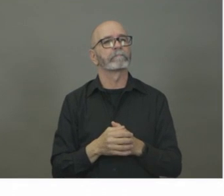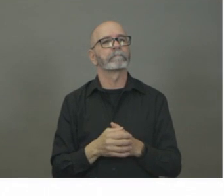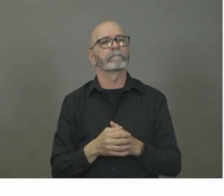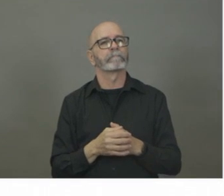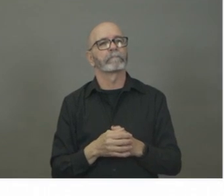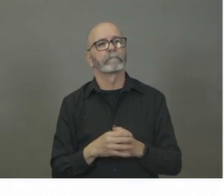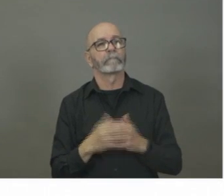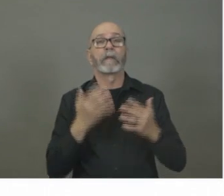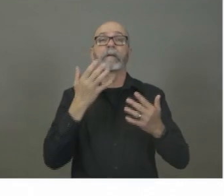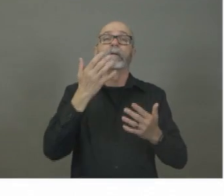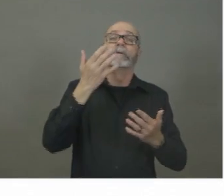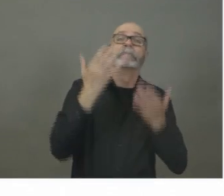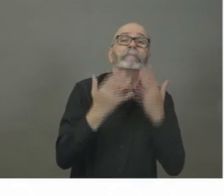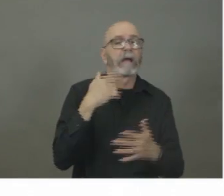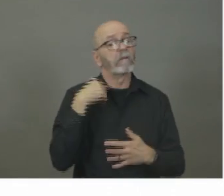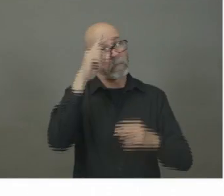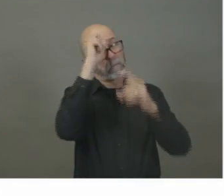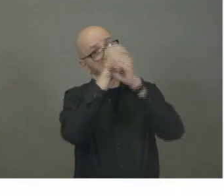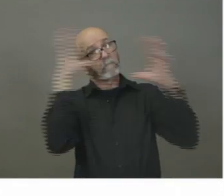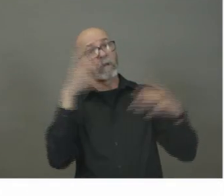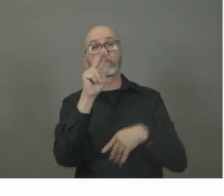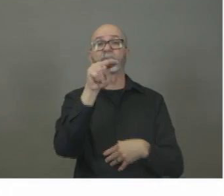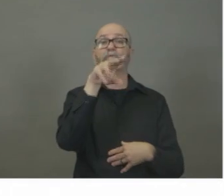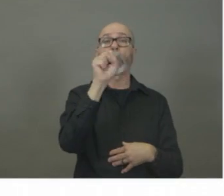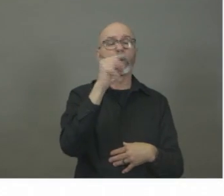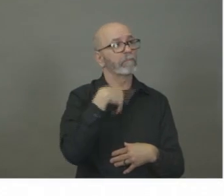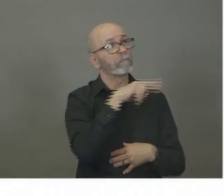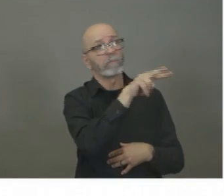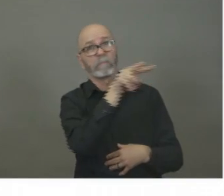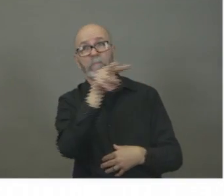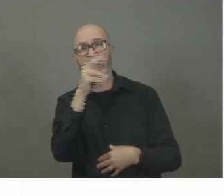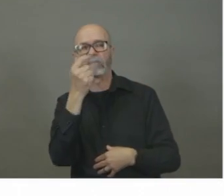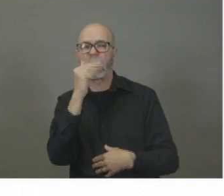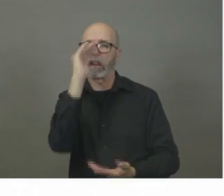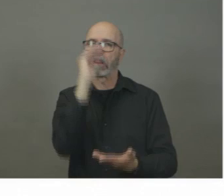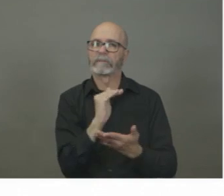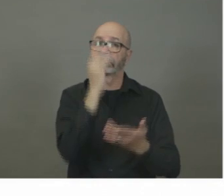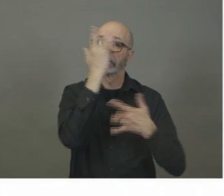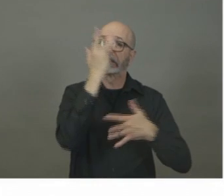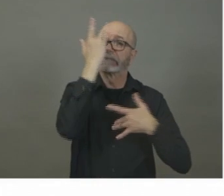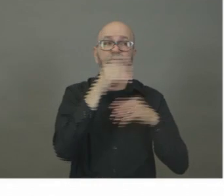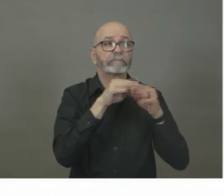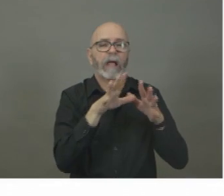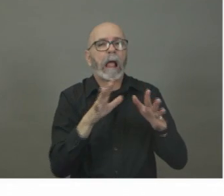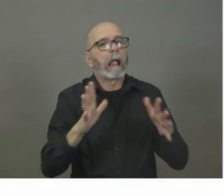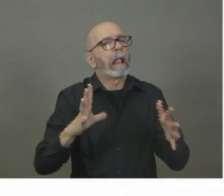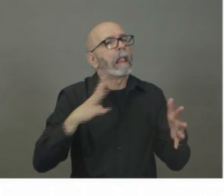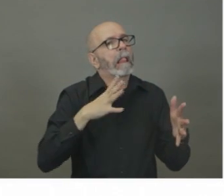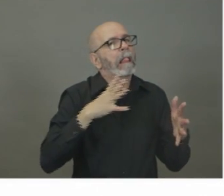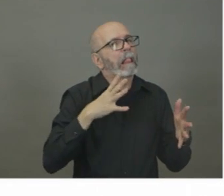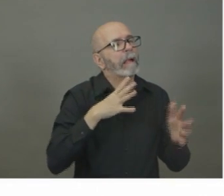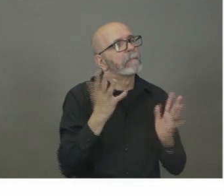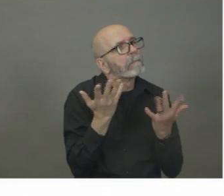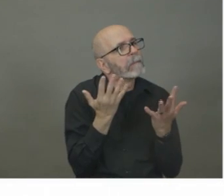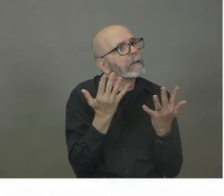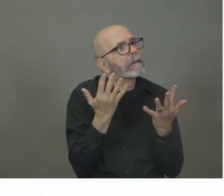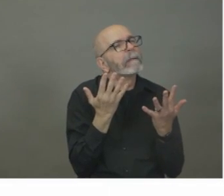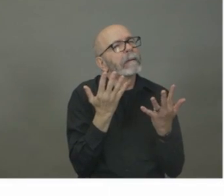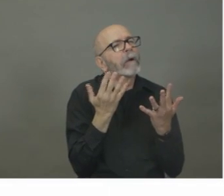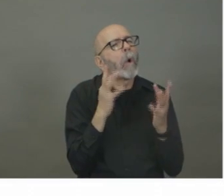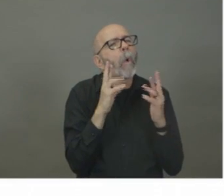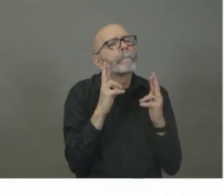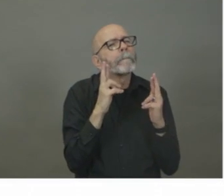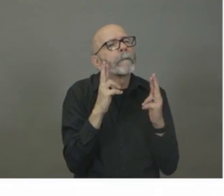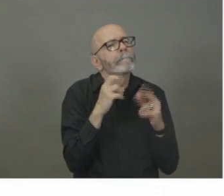infected will also make sure that we're doing everything we can do to maintain the capacity of our health care